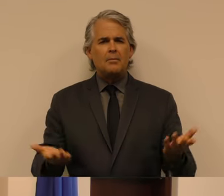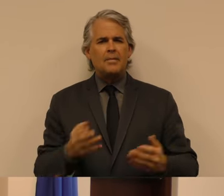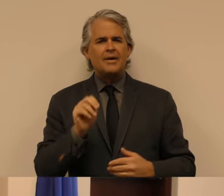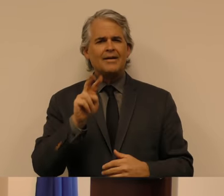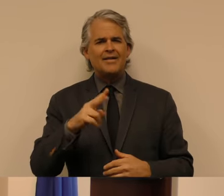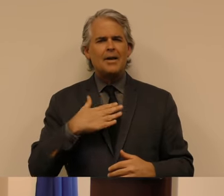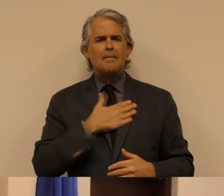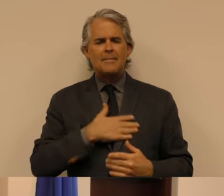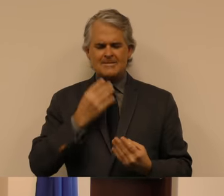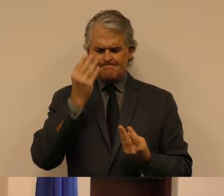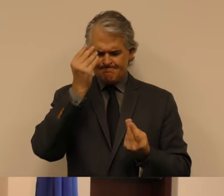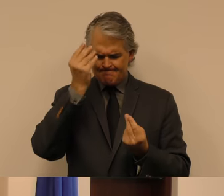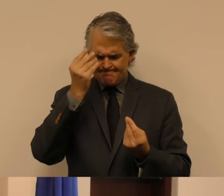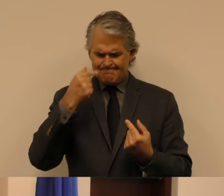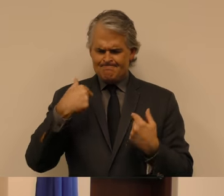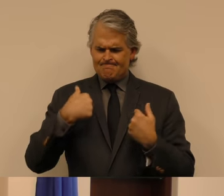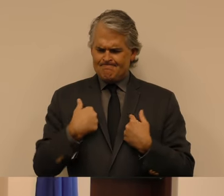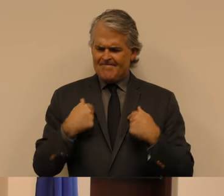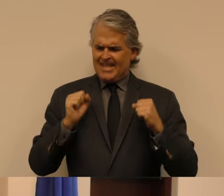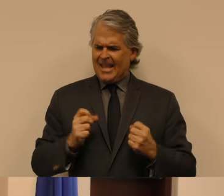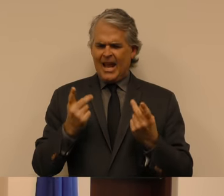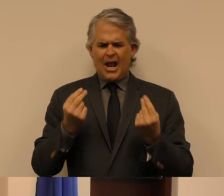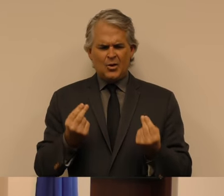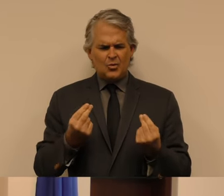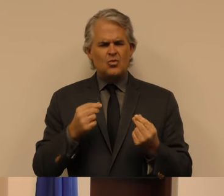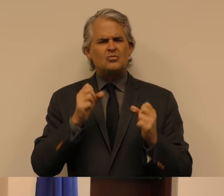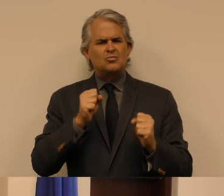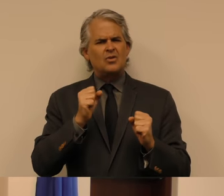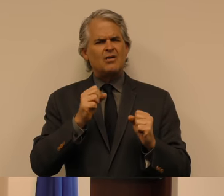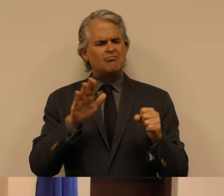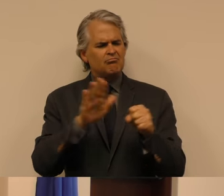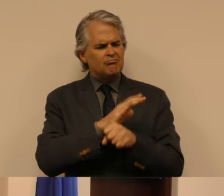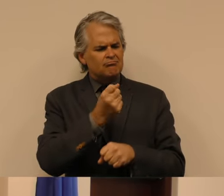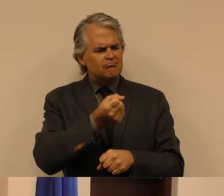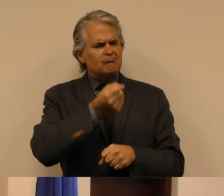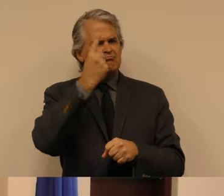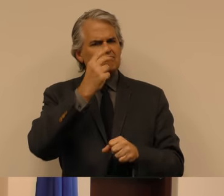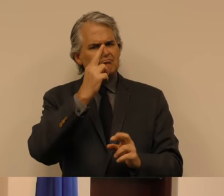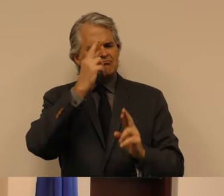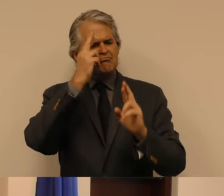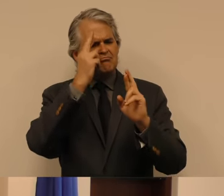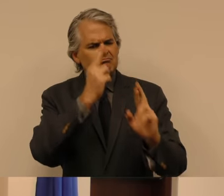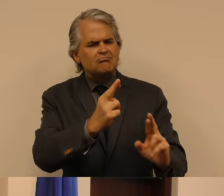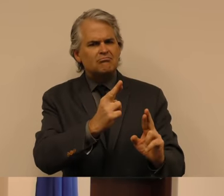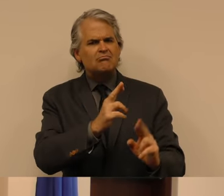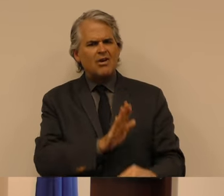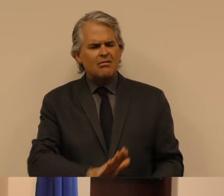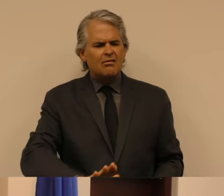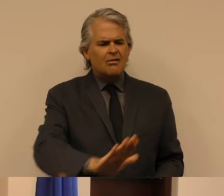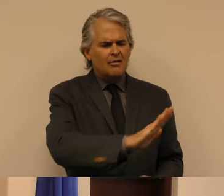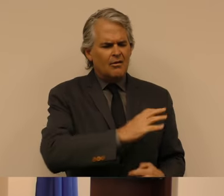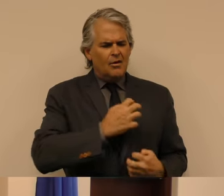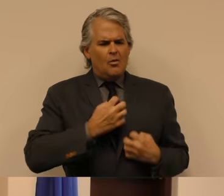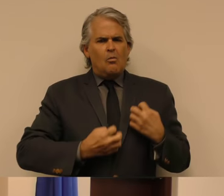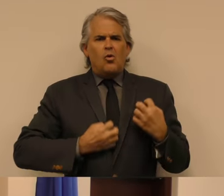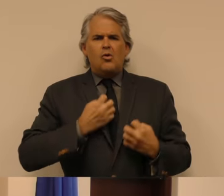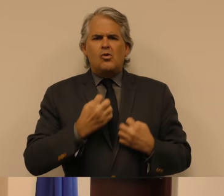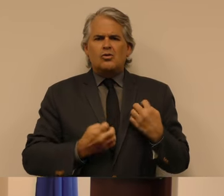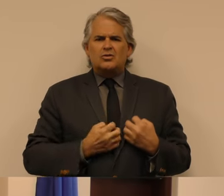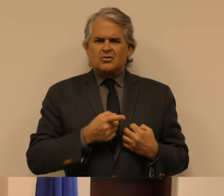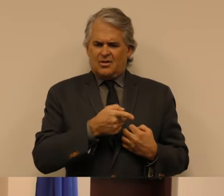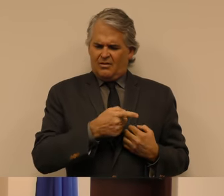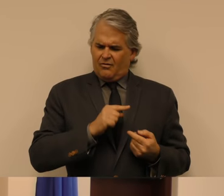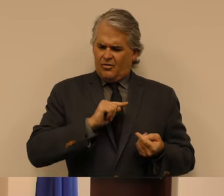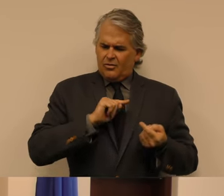what can we do to fully respect and understand the very deep and very real emotional harm that's been done to our black